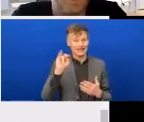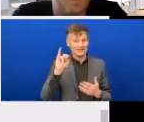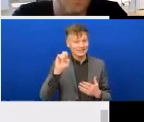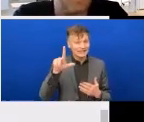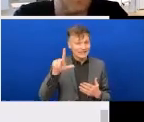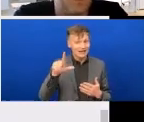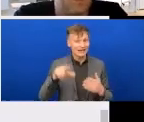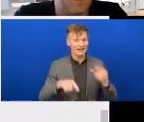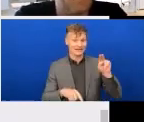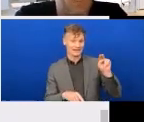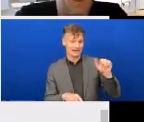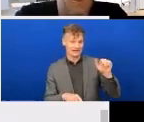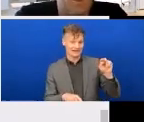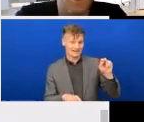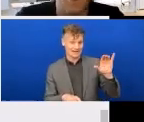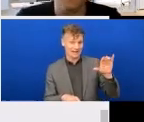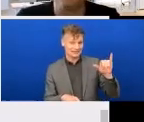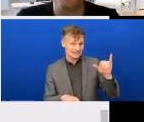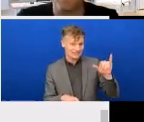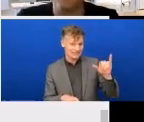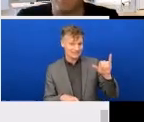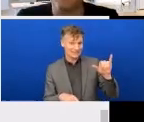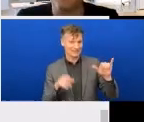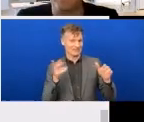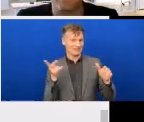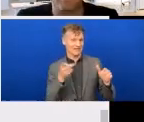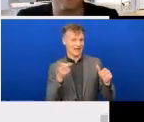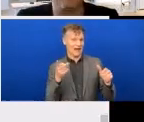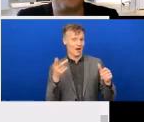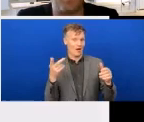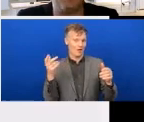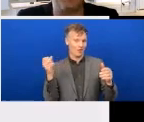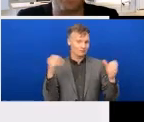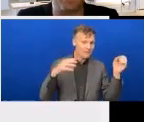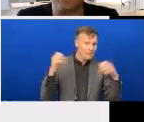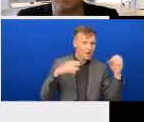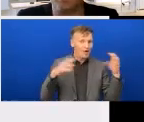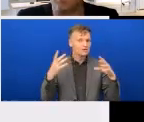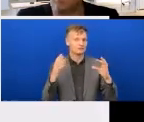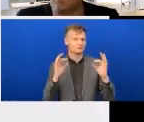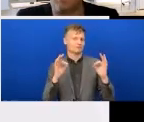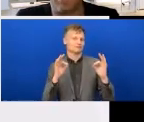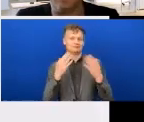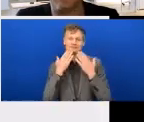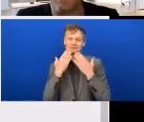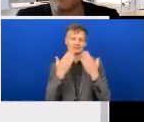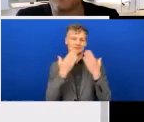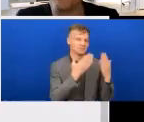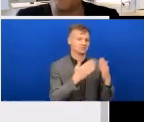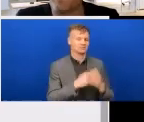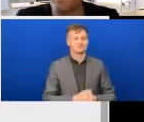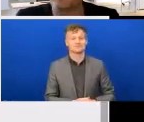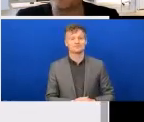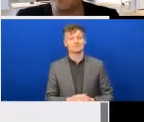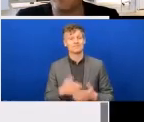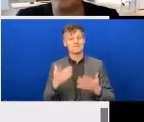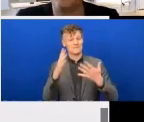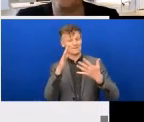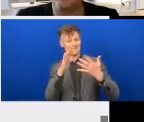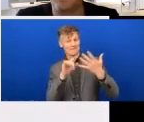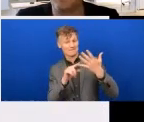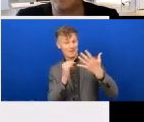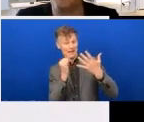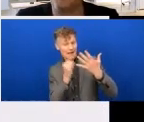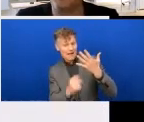into the toolkit there. And then the final section is an area that we find that